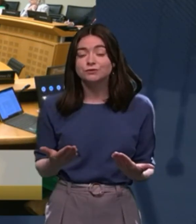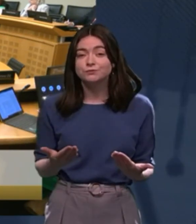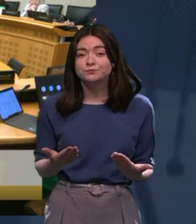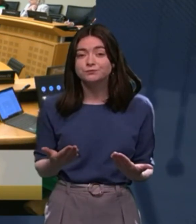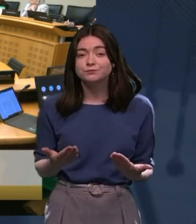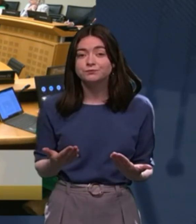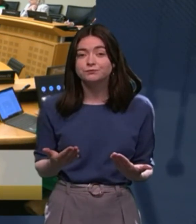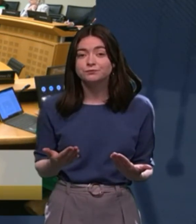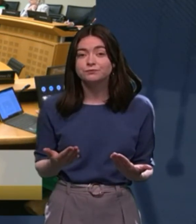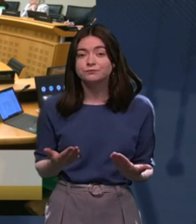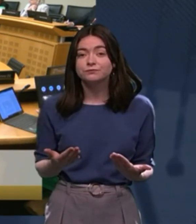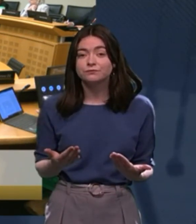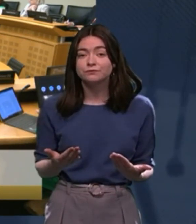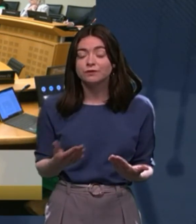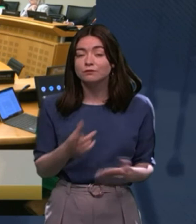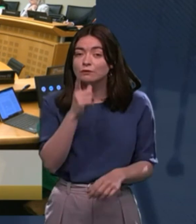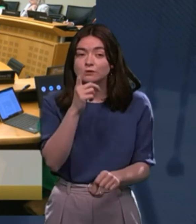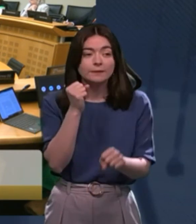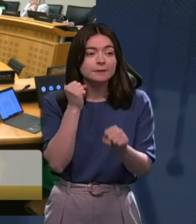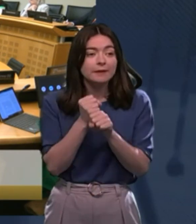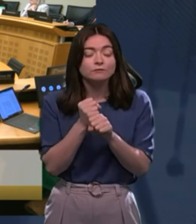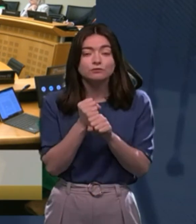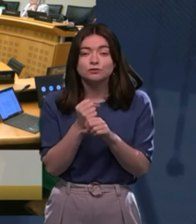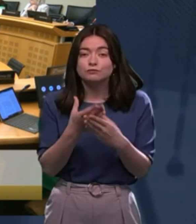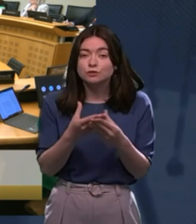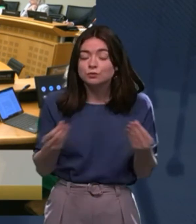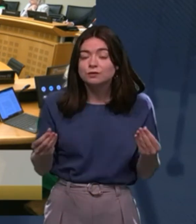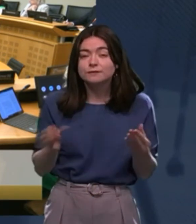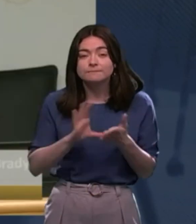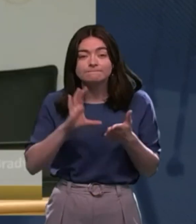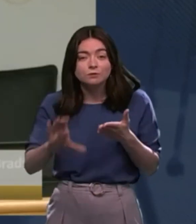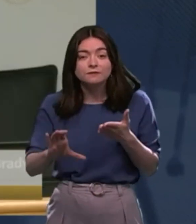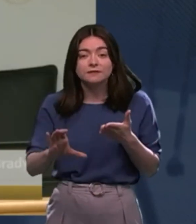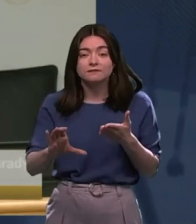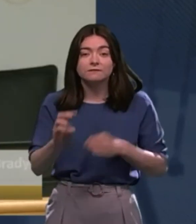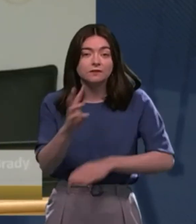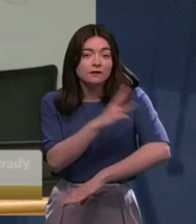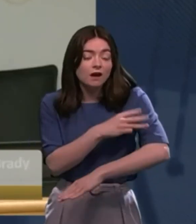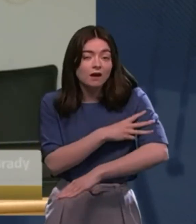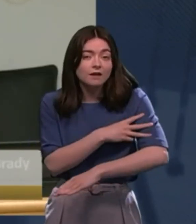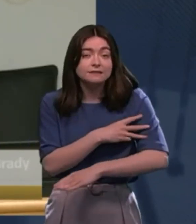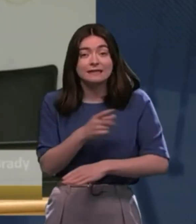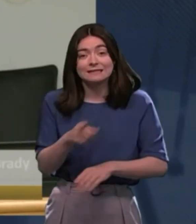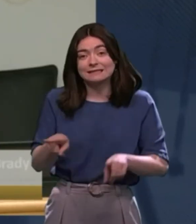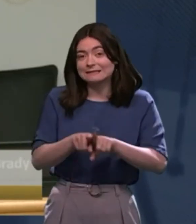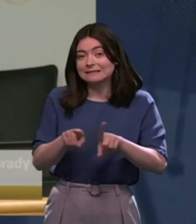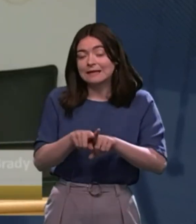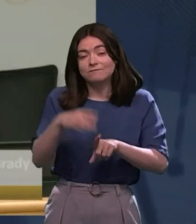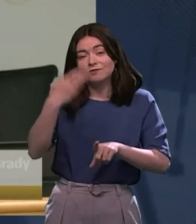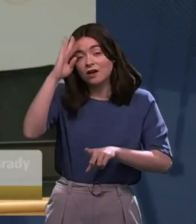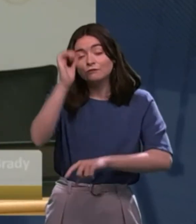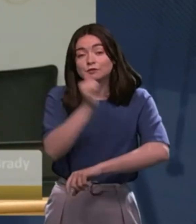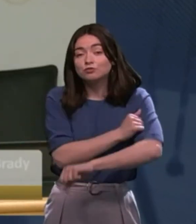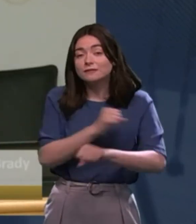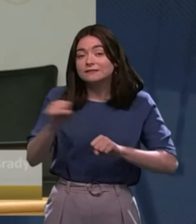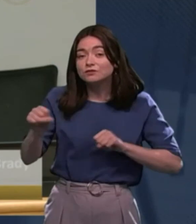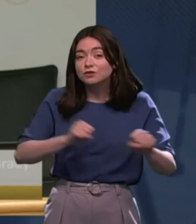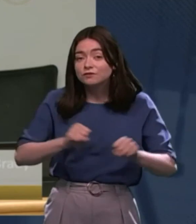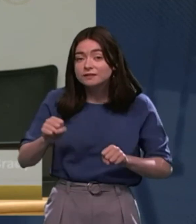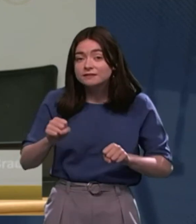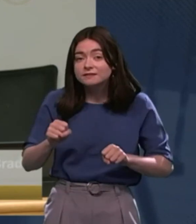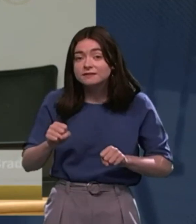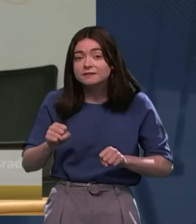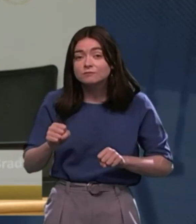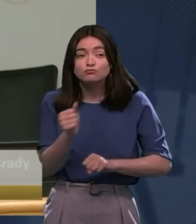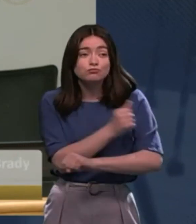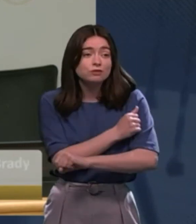you know, we've talked a lot about resourcing the guardee and how they're under-resourced. I would say the same for the Irish Prison Service. You know, prison officers